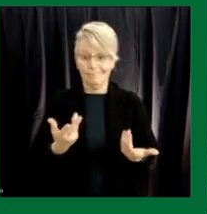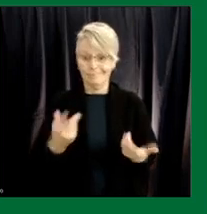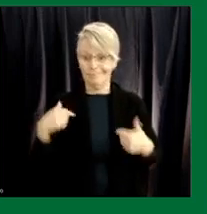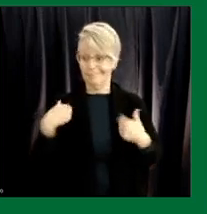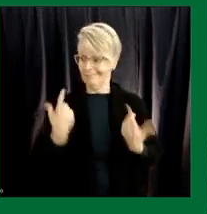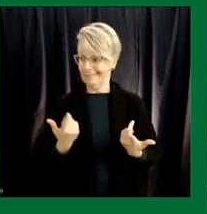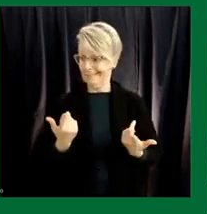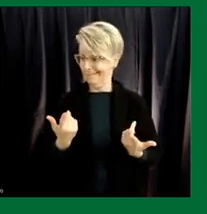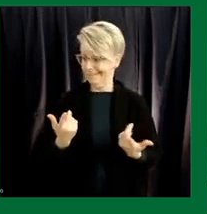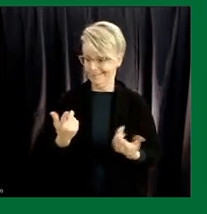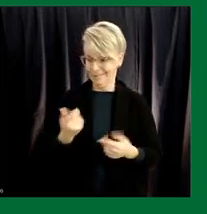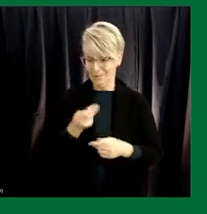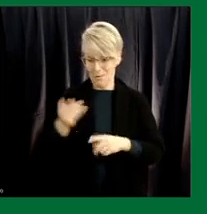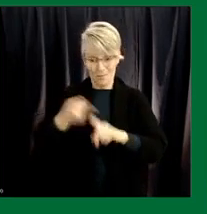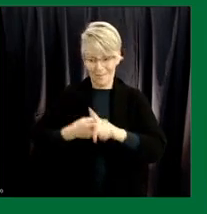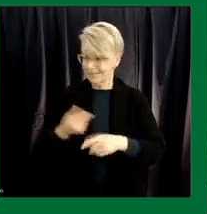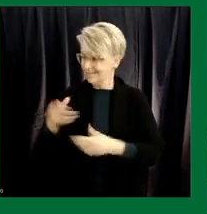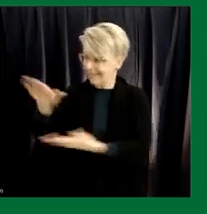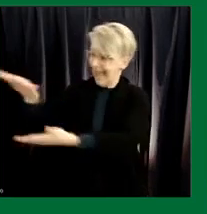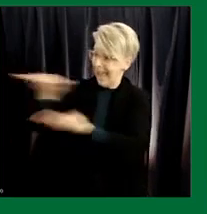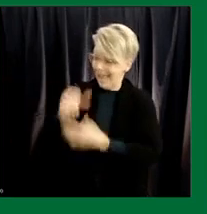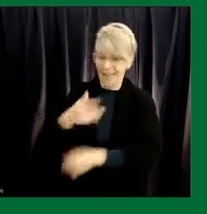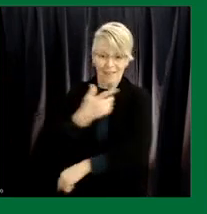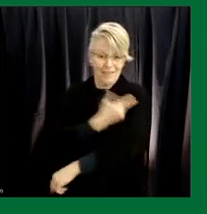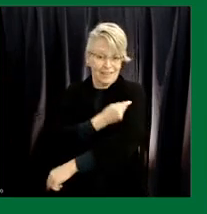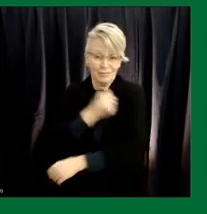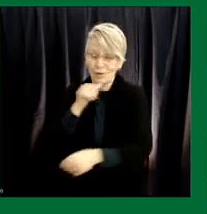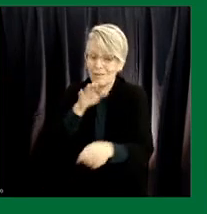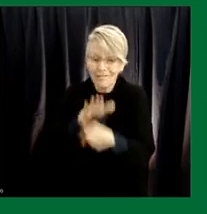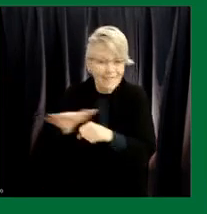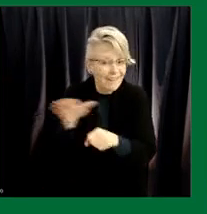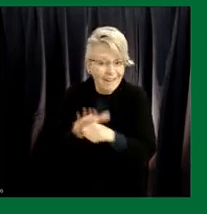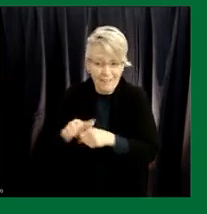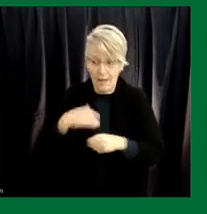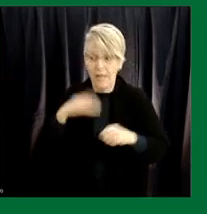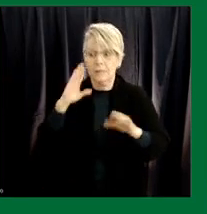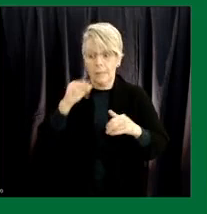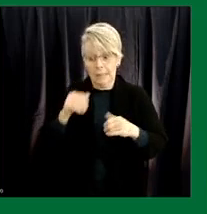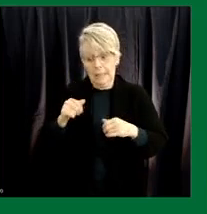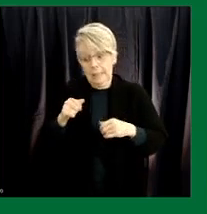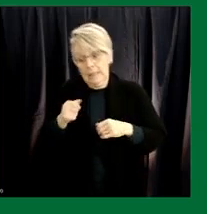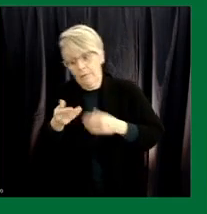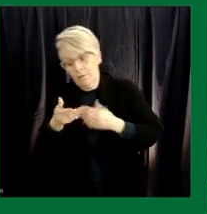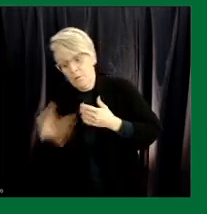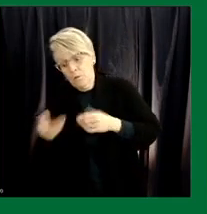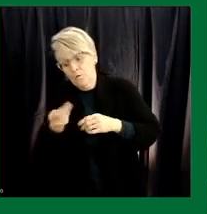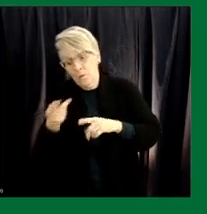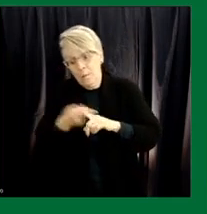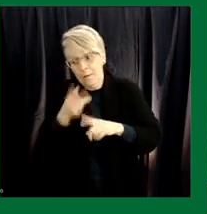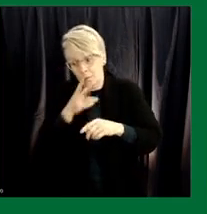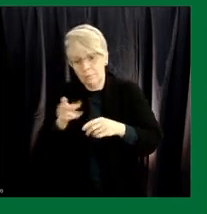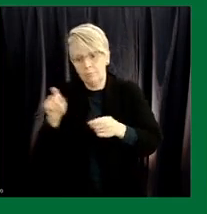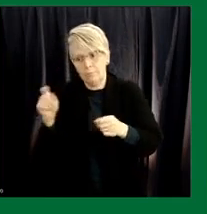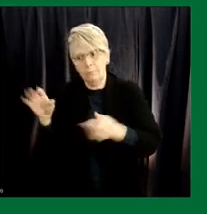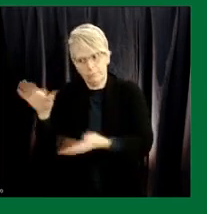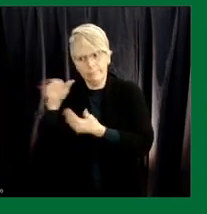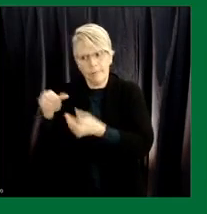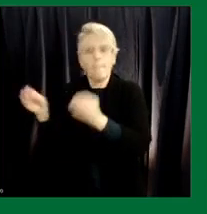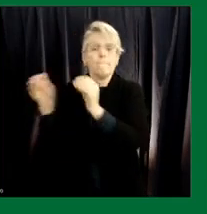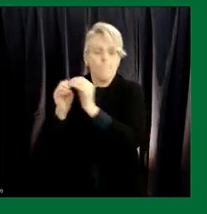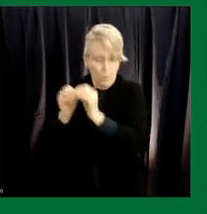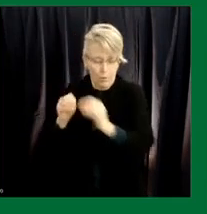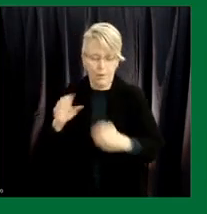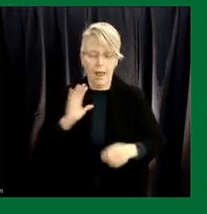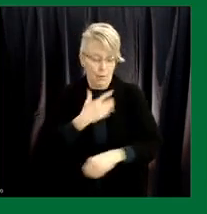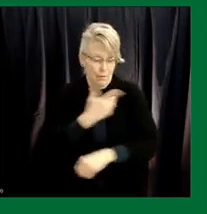the course of the last couple of months i do view that changing in the next few months and we've been building our vaccination program built